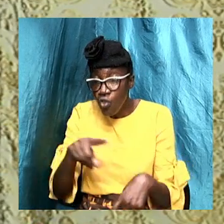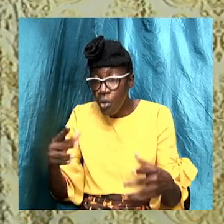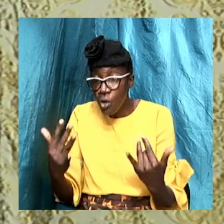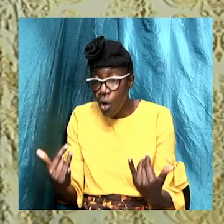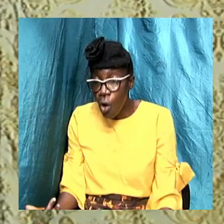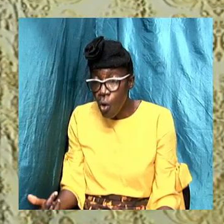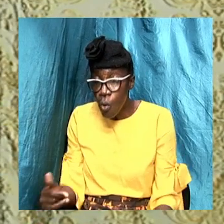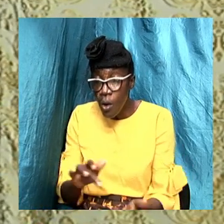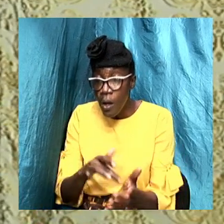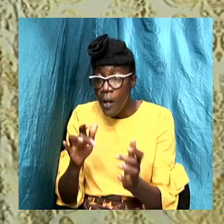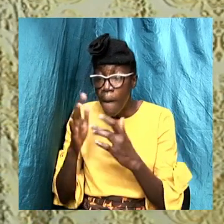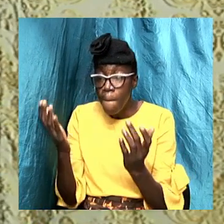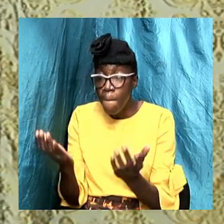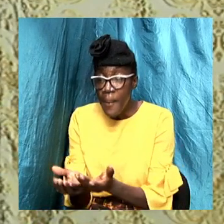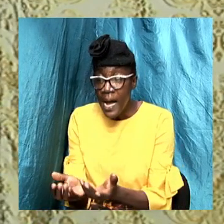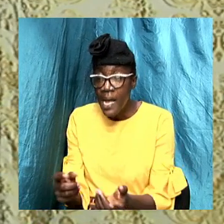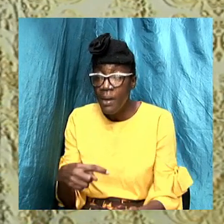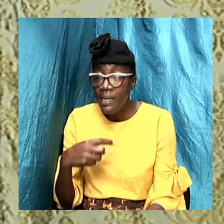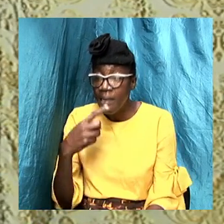says